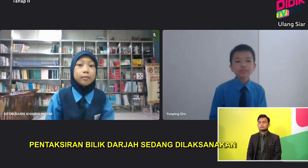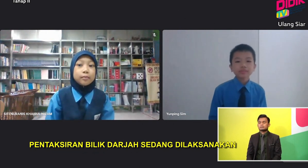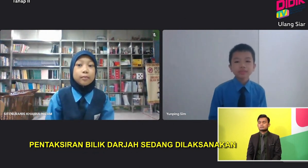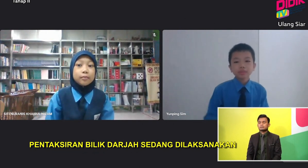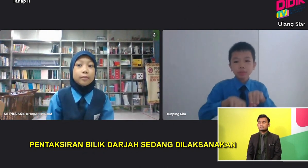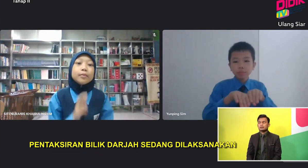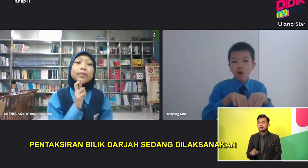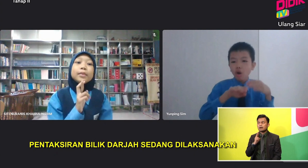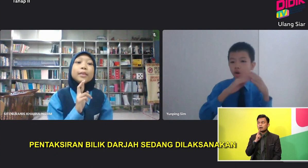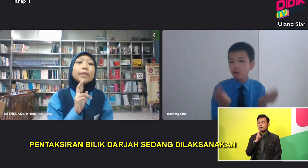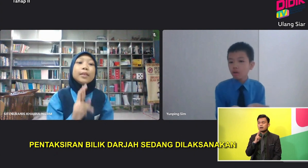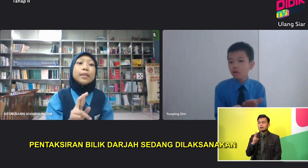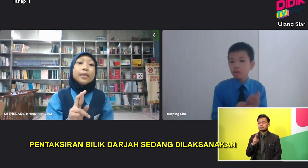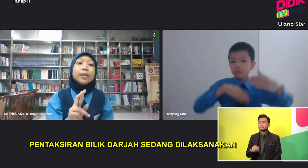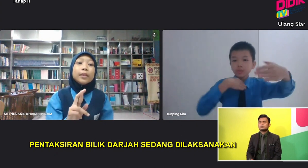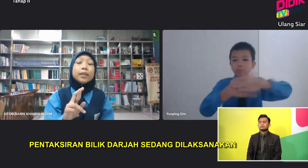Are